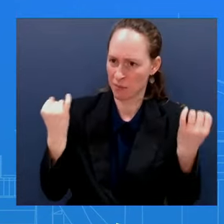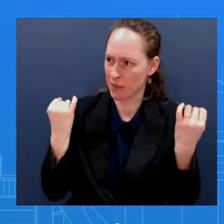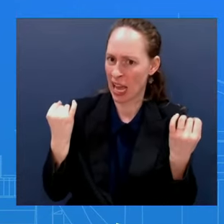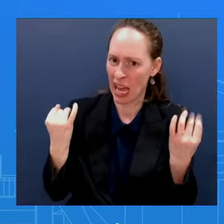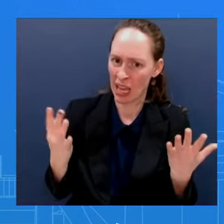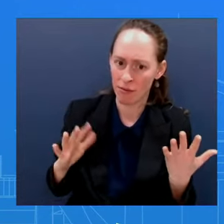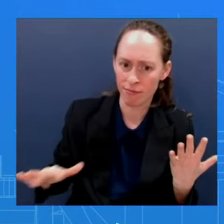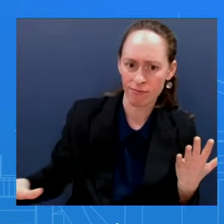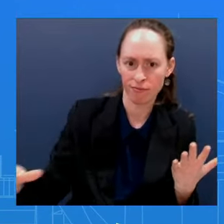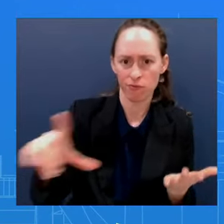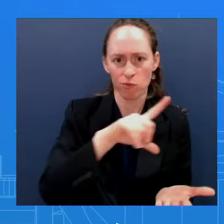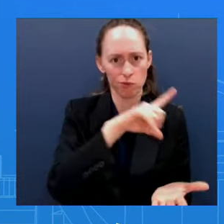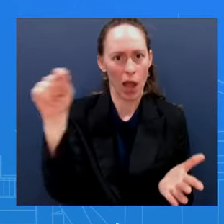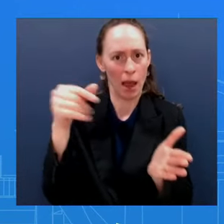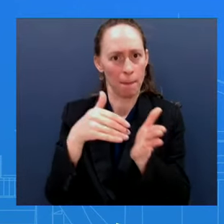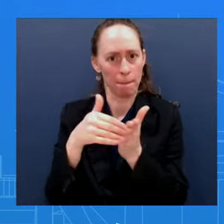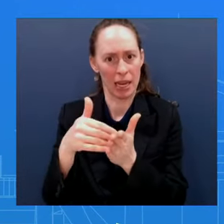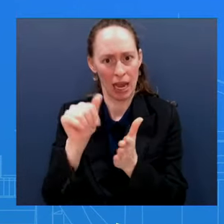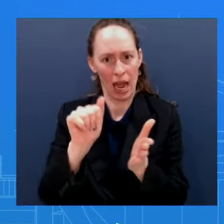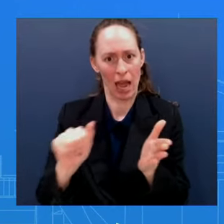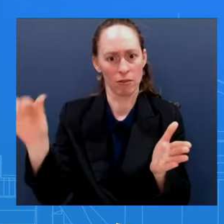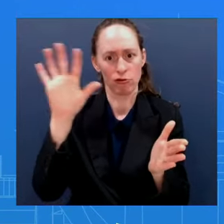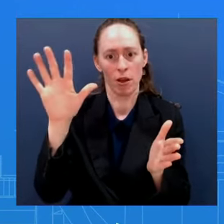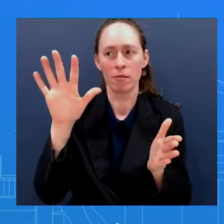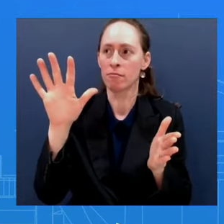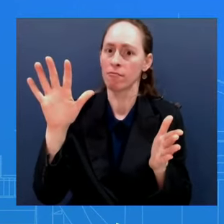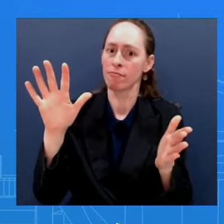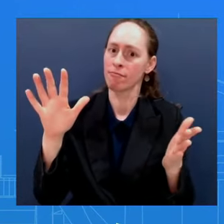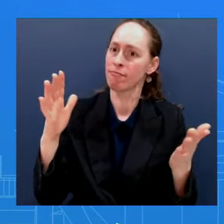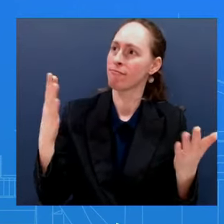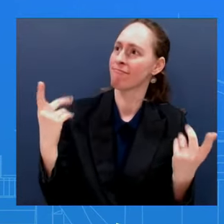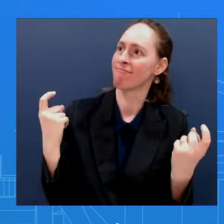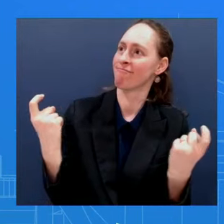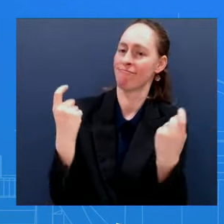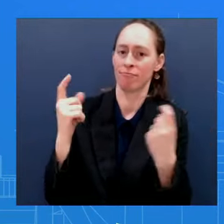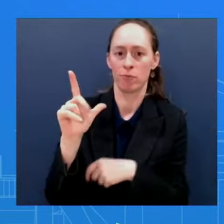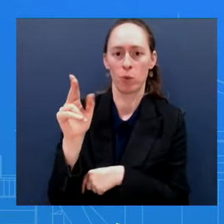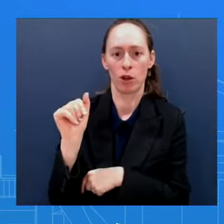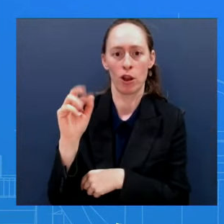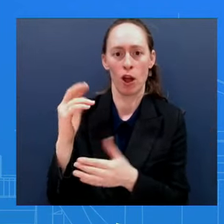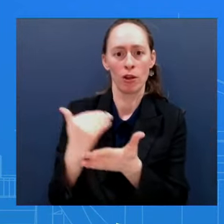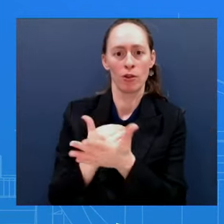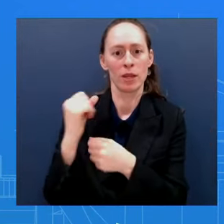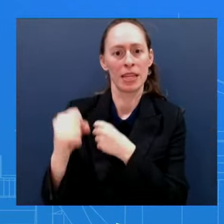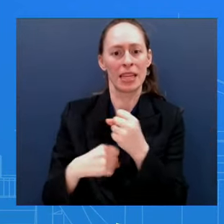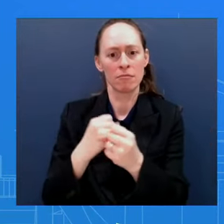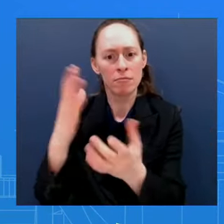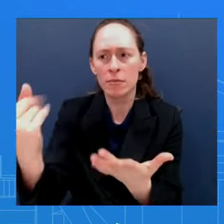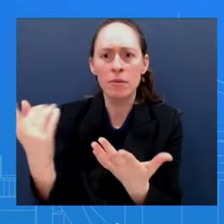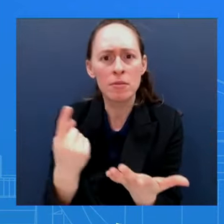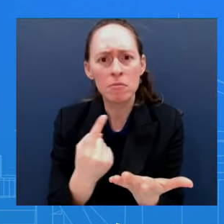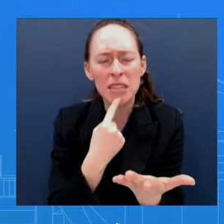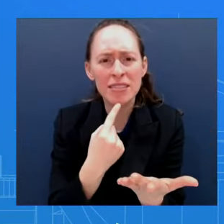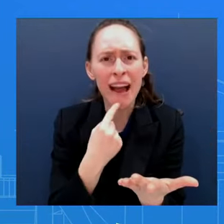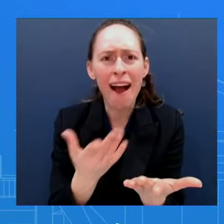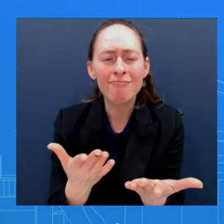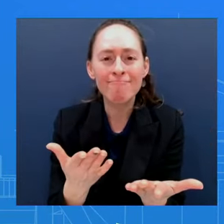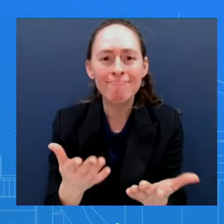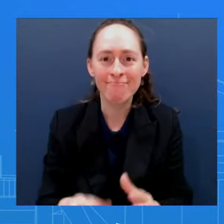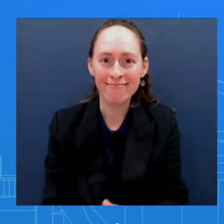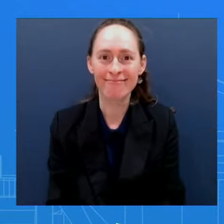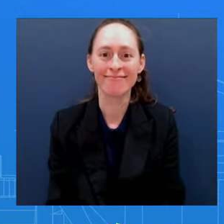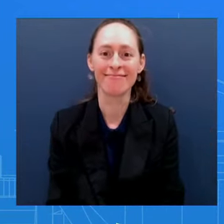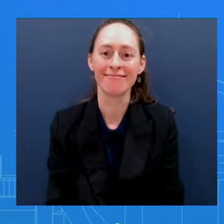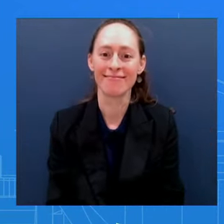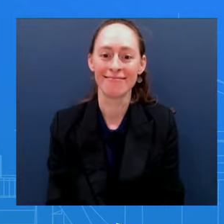I think, put something out on social media About the Lunar New Year And of course, we're wishing everybody who observes the Lunar New Year A happy one and a prosperous